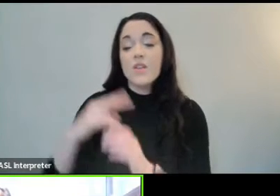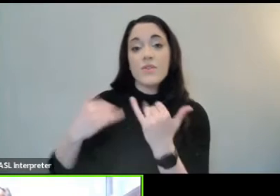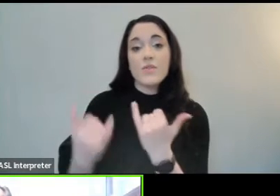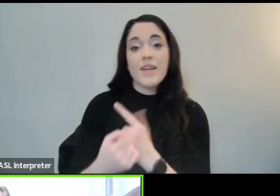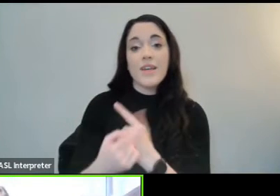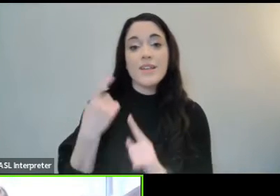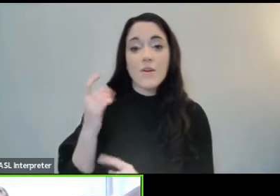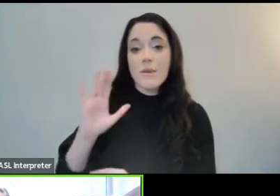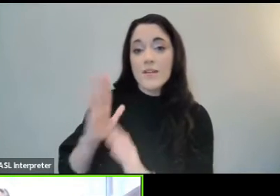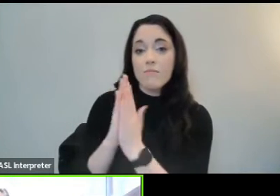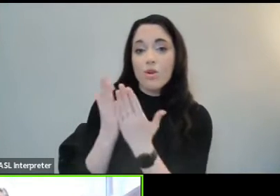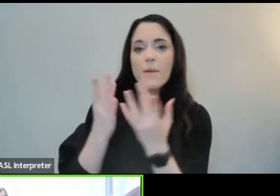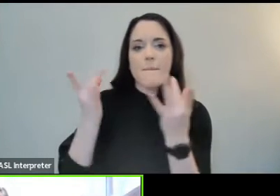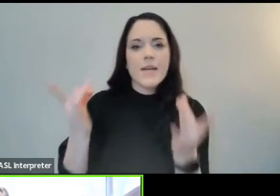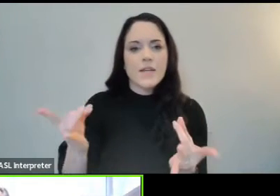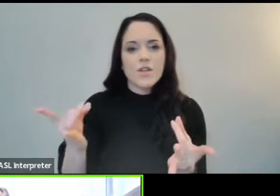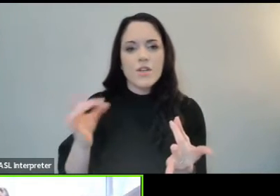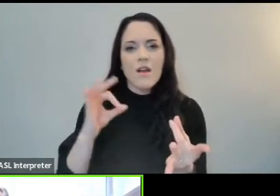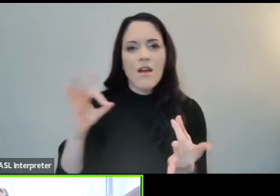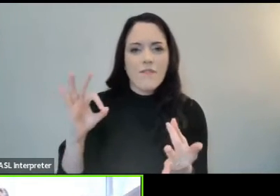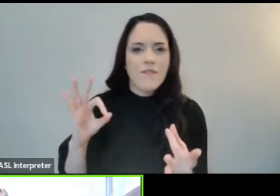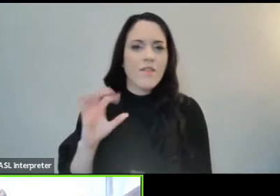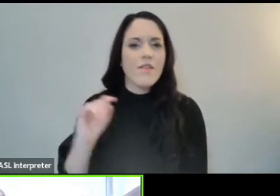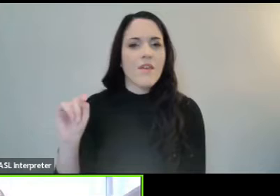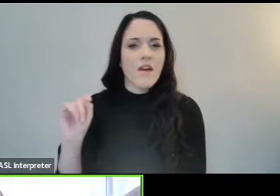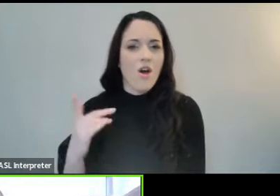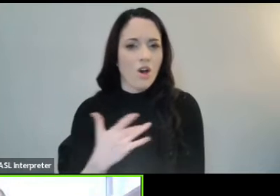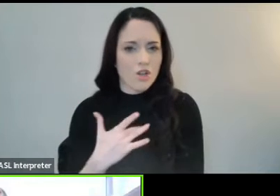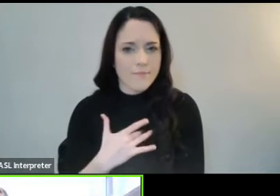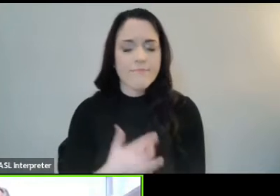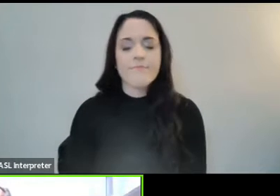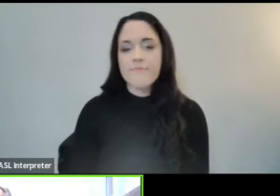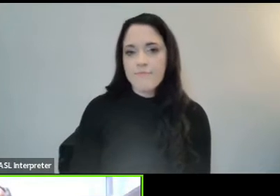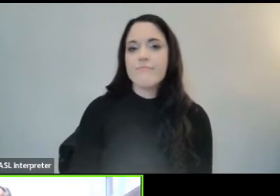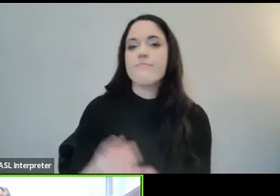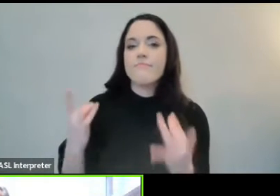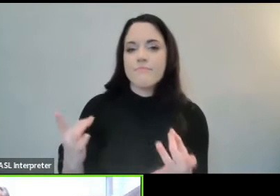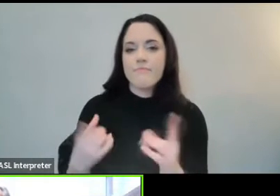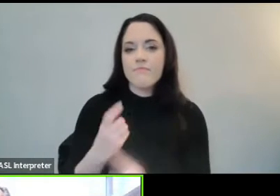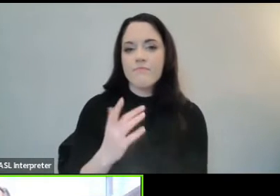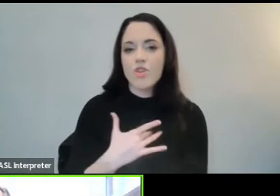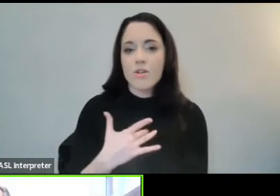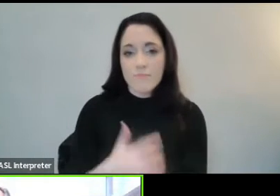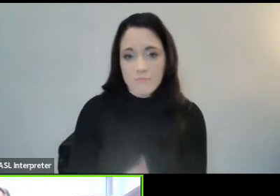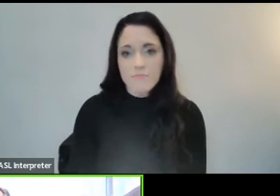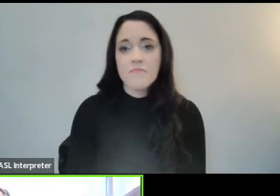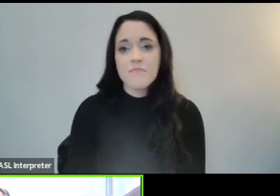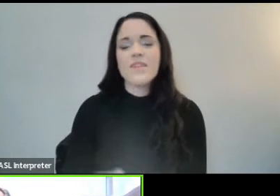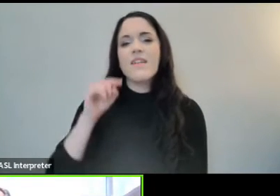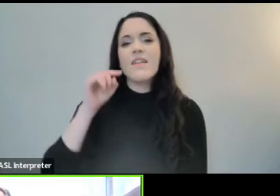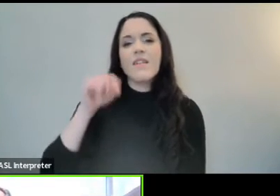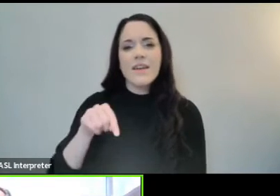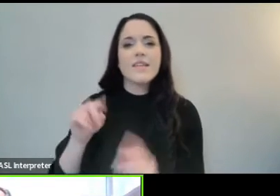his book, Meditations of the Heart. And this reading is entitled, More Loving in My Heart.